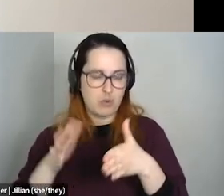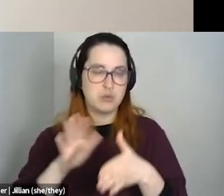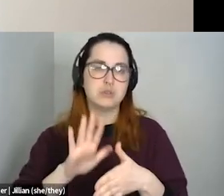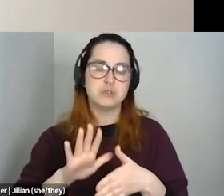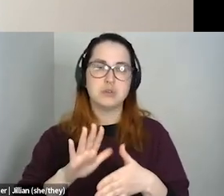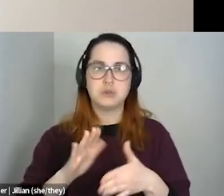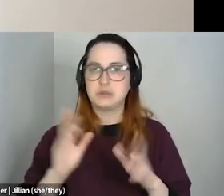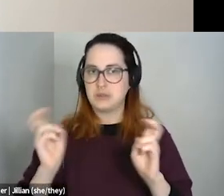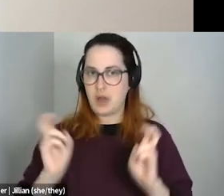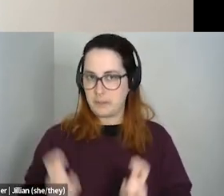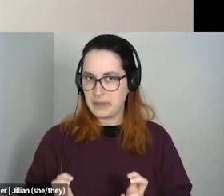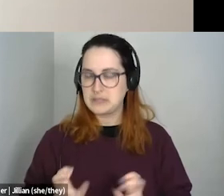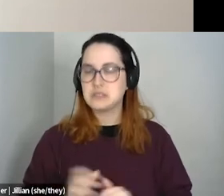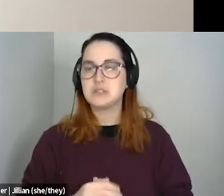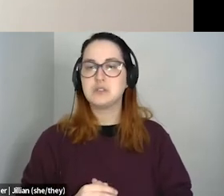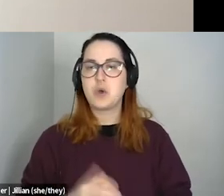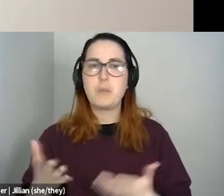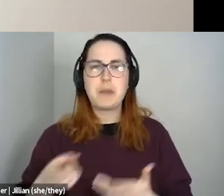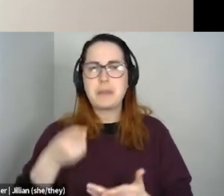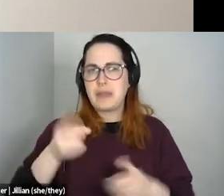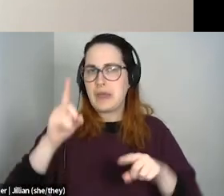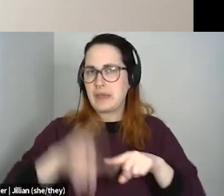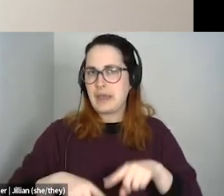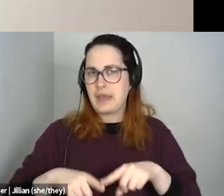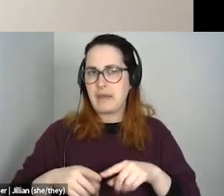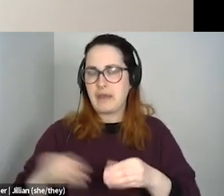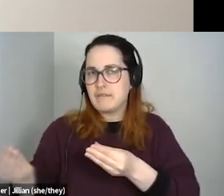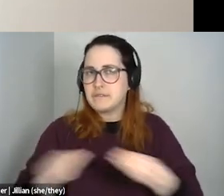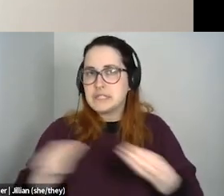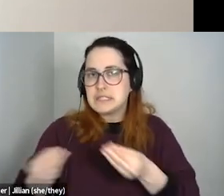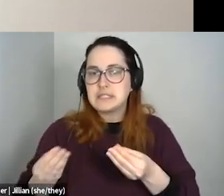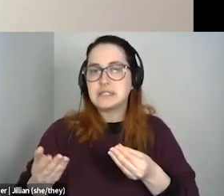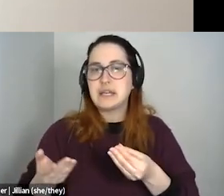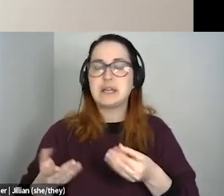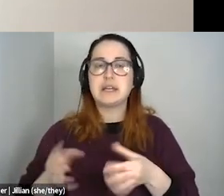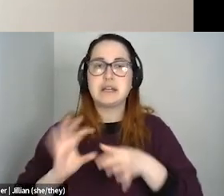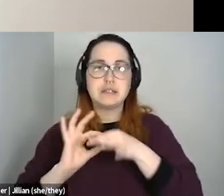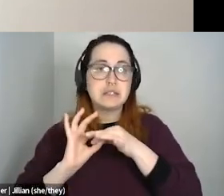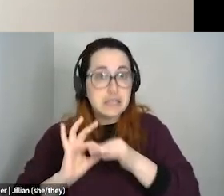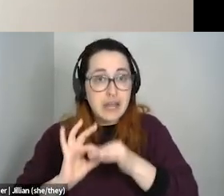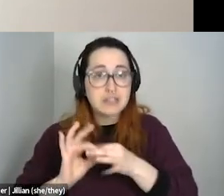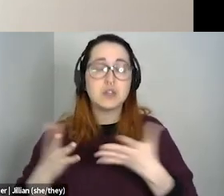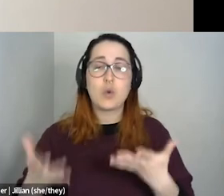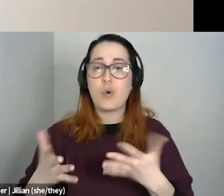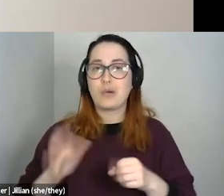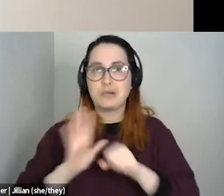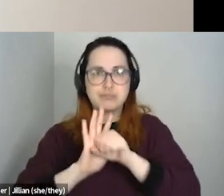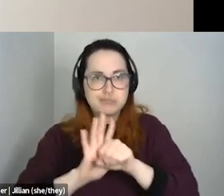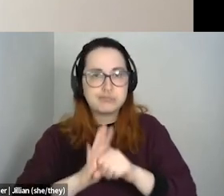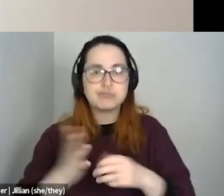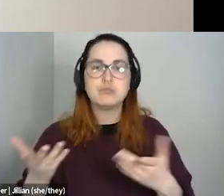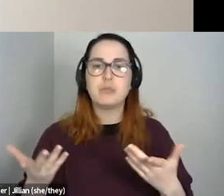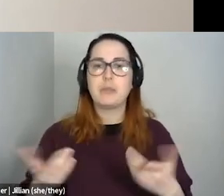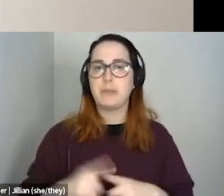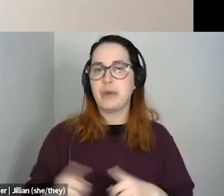to start sort of social connection or, or advocacy activism types, type projects or campaigns,